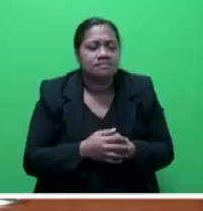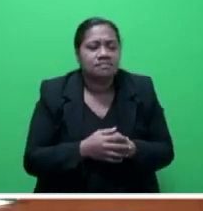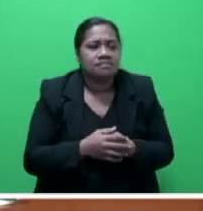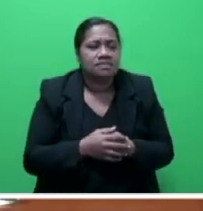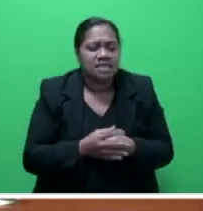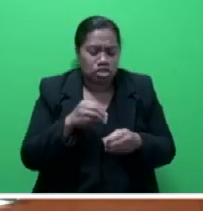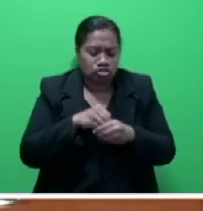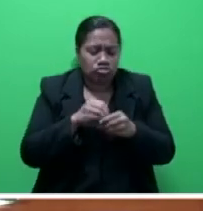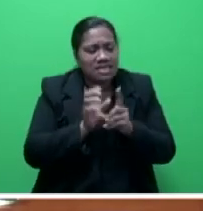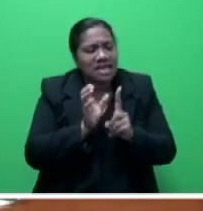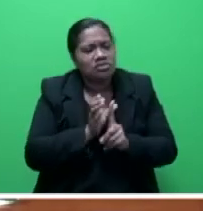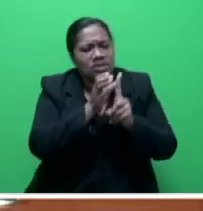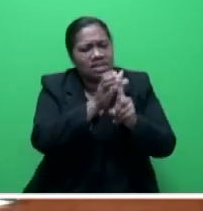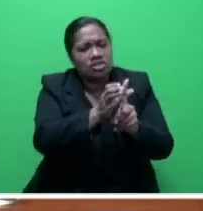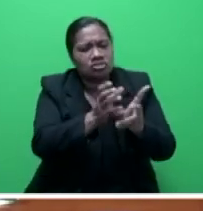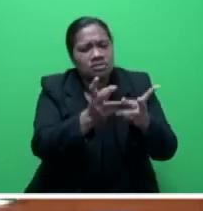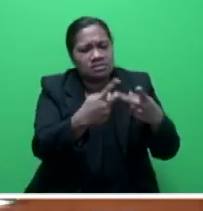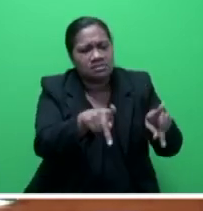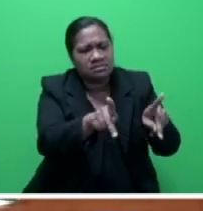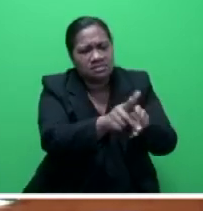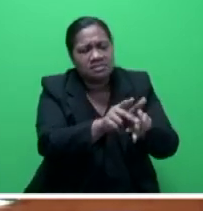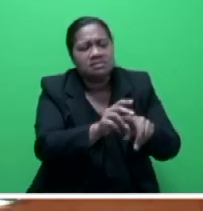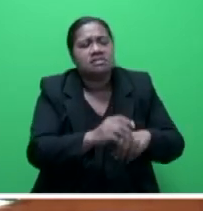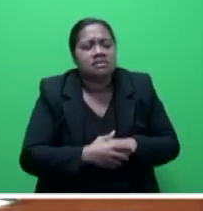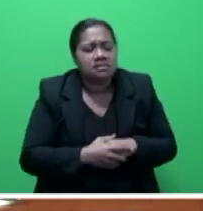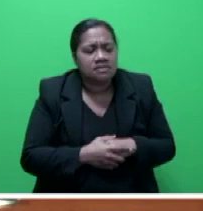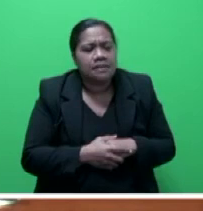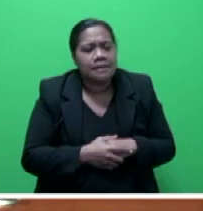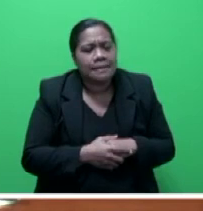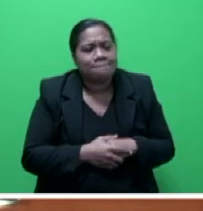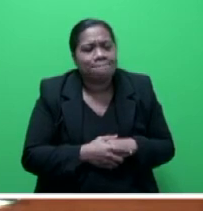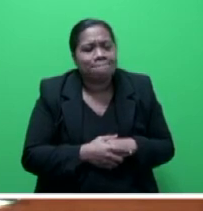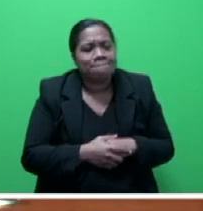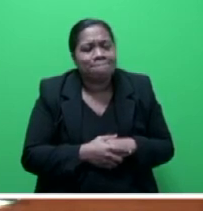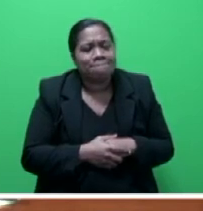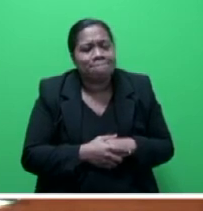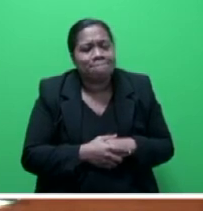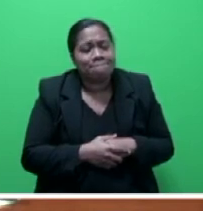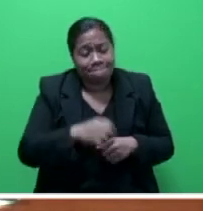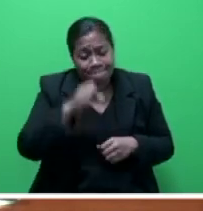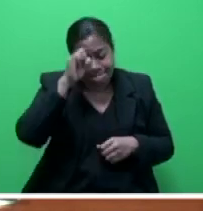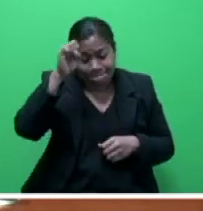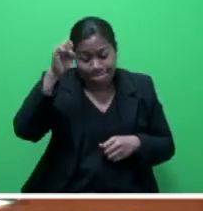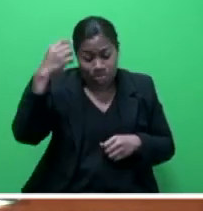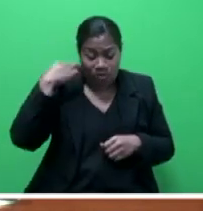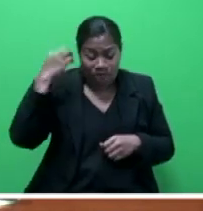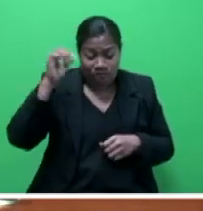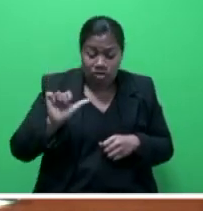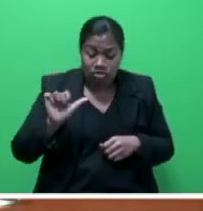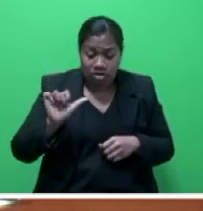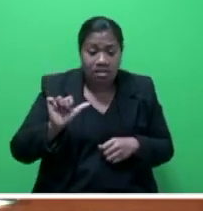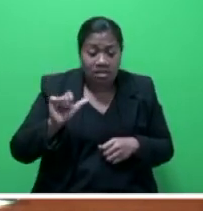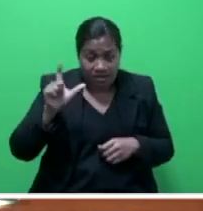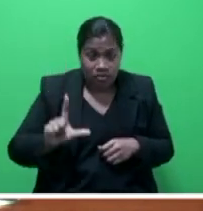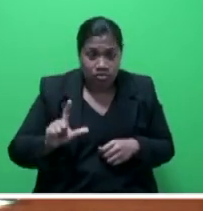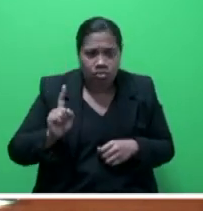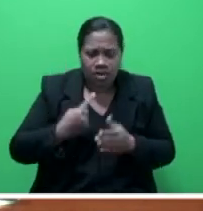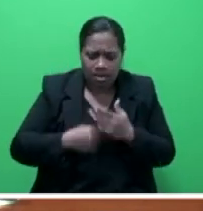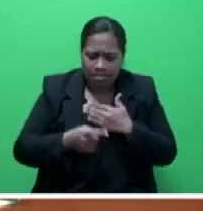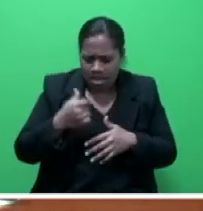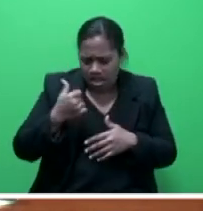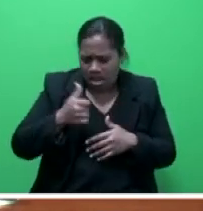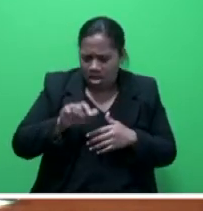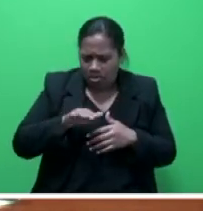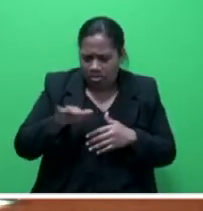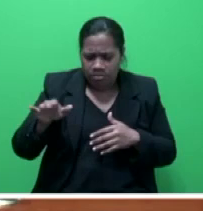So the use of GIS allowed for accurate reporting for senior officials and allowed them also to have a better and stronger